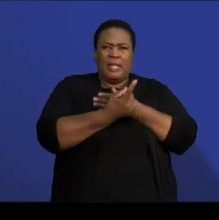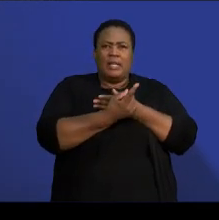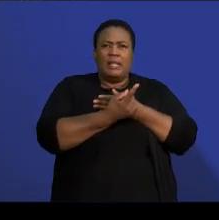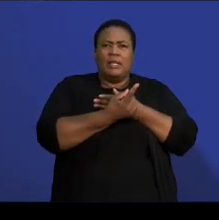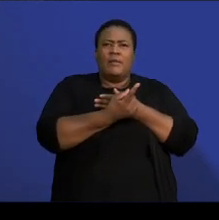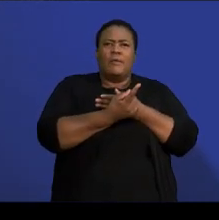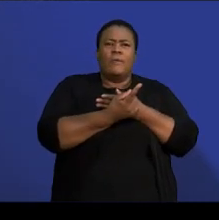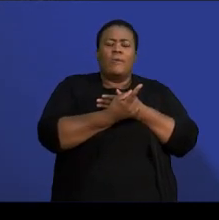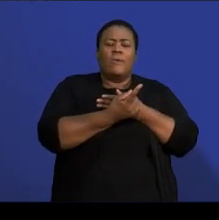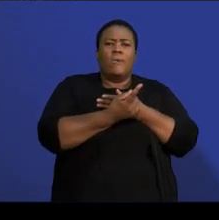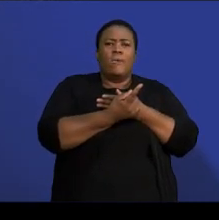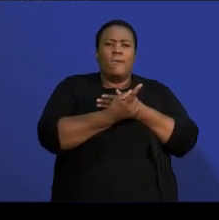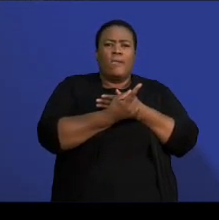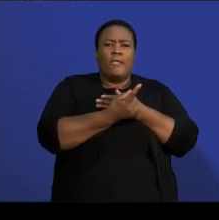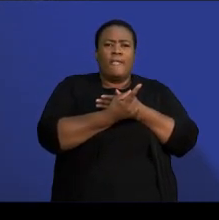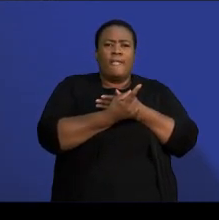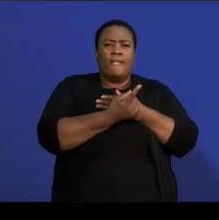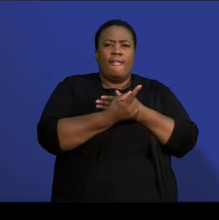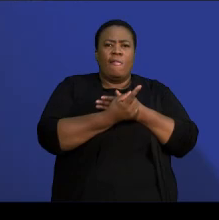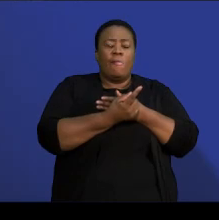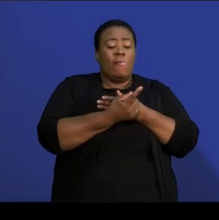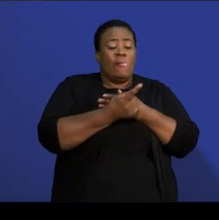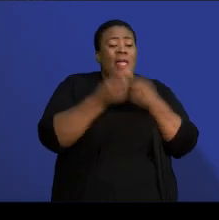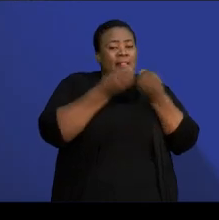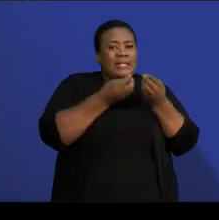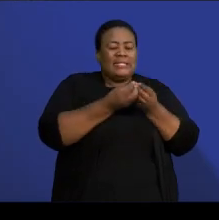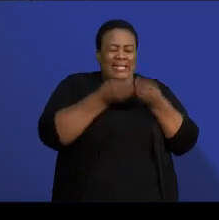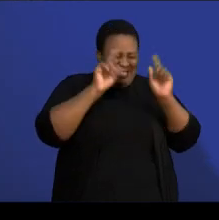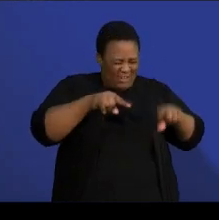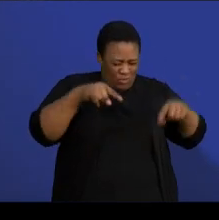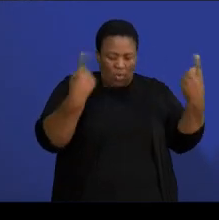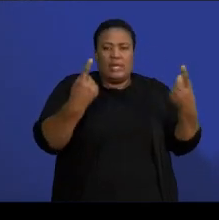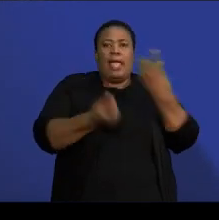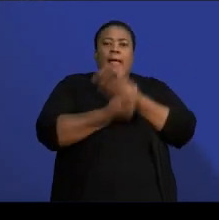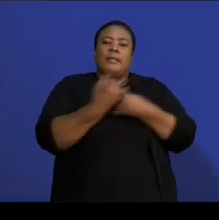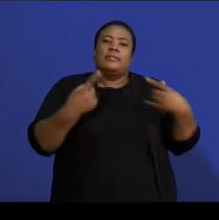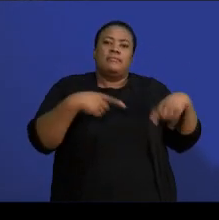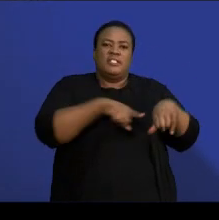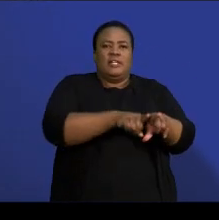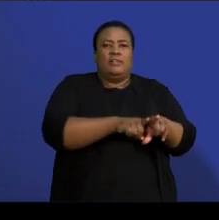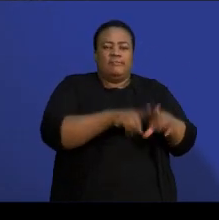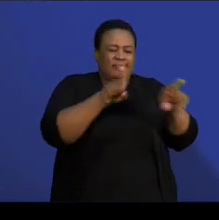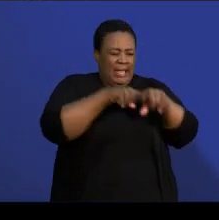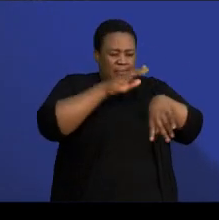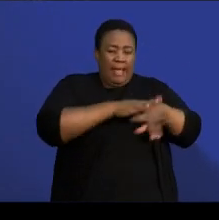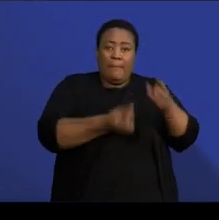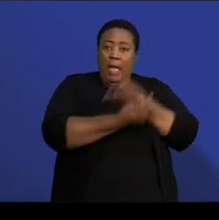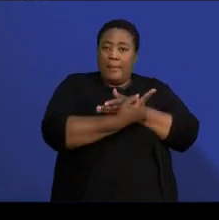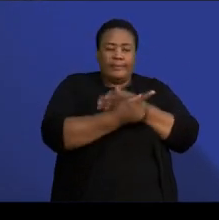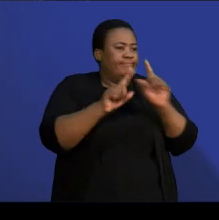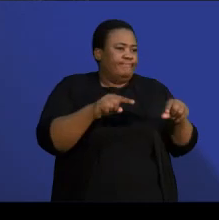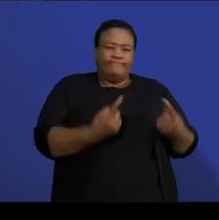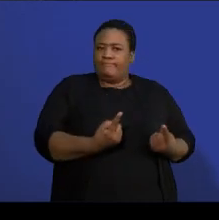it's events that cannot happen simultaneously. So these events cannot